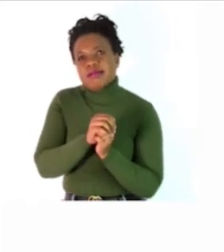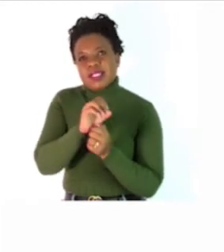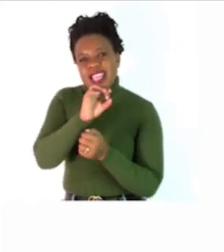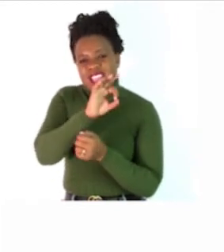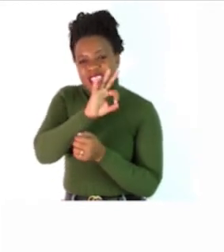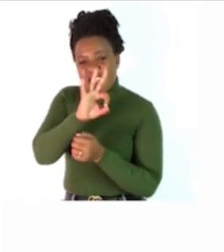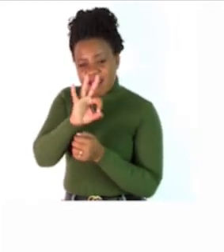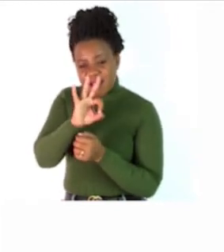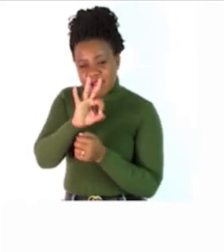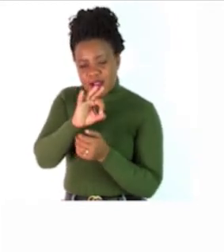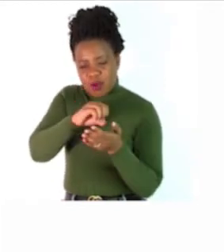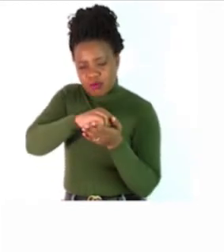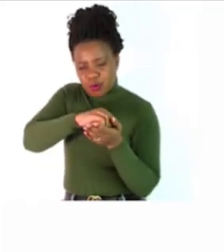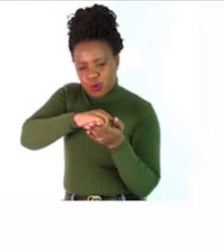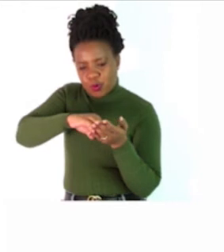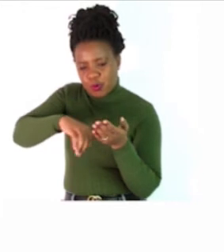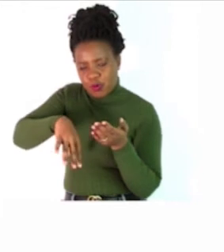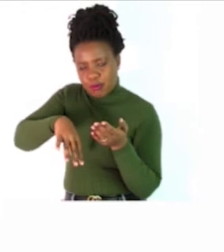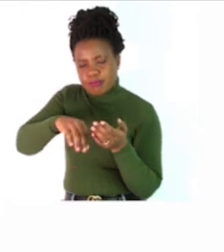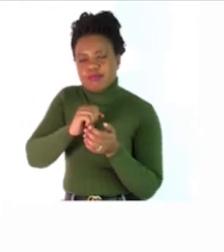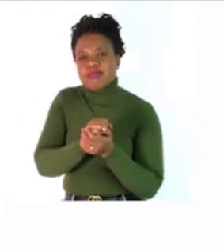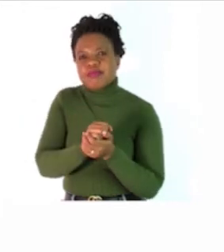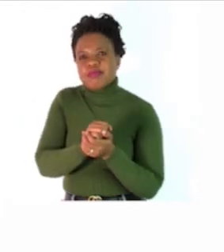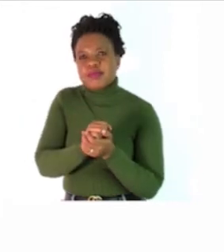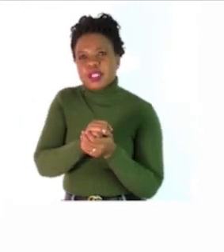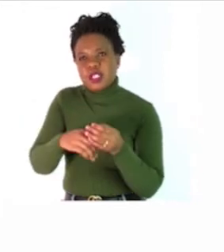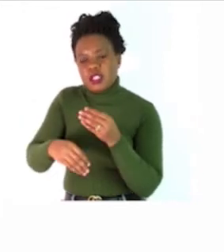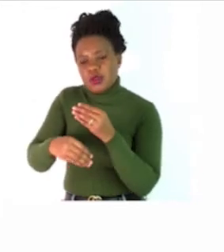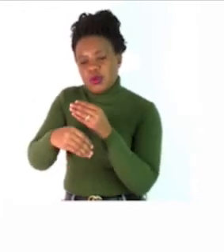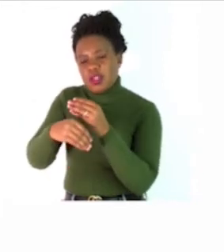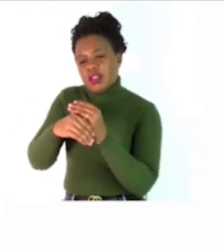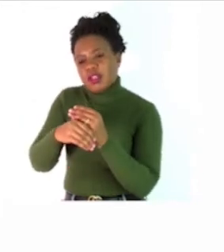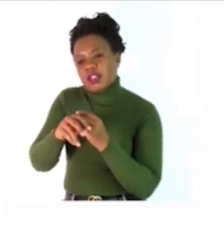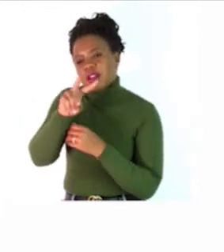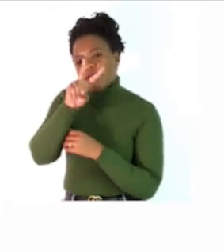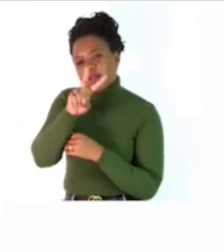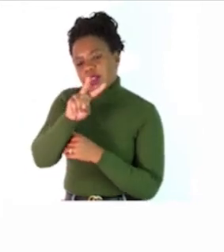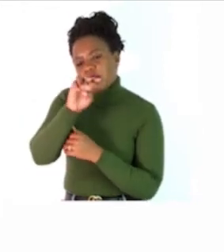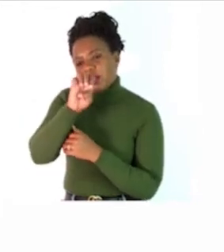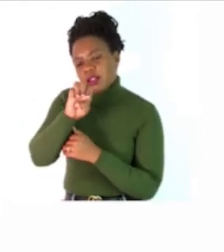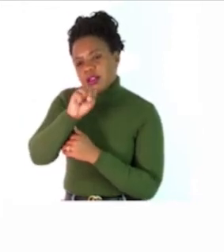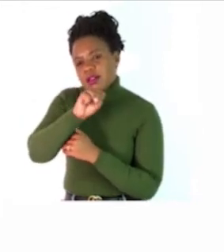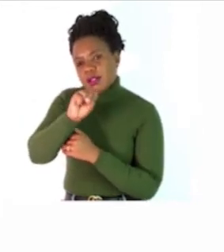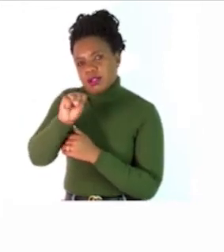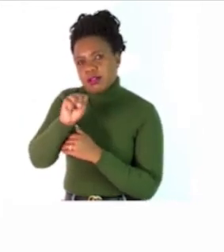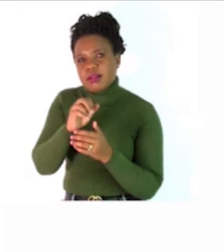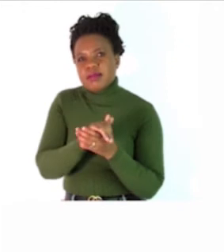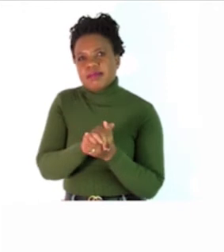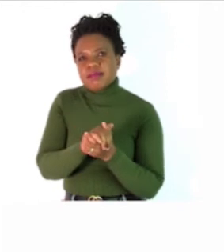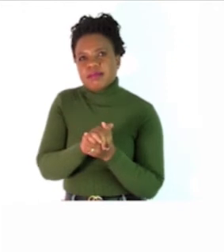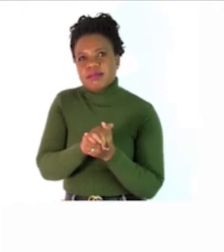if the word is end with an f remove throw away the f but replace it with the v e s